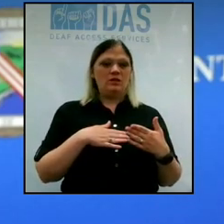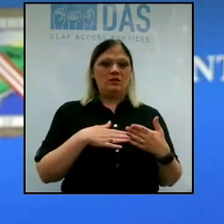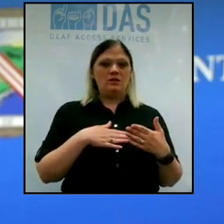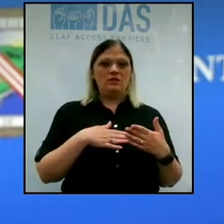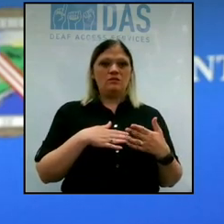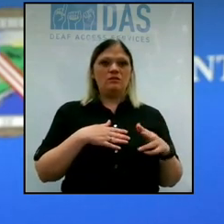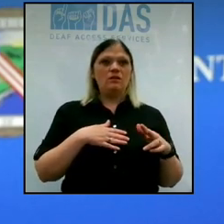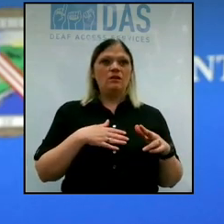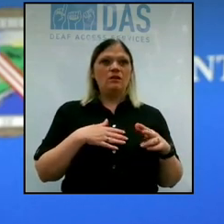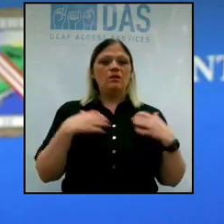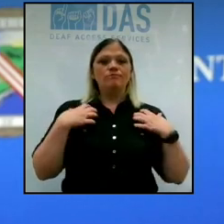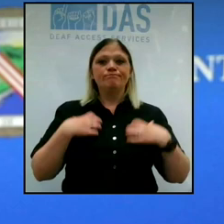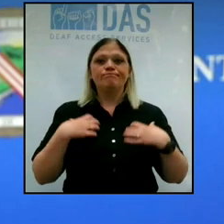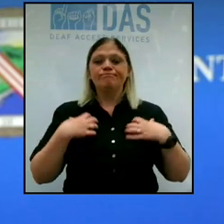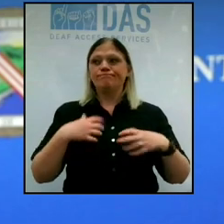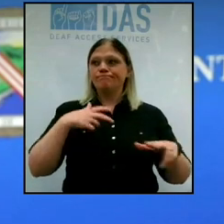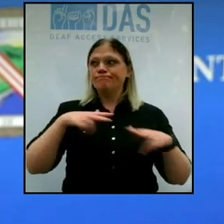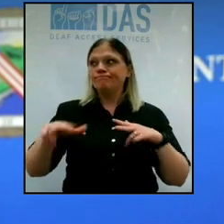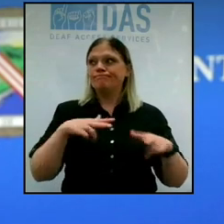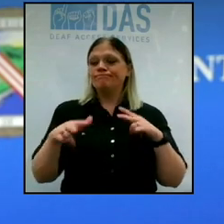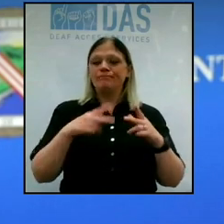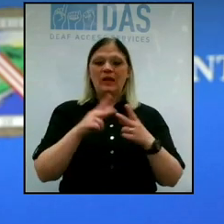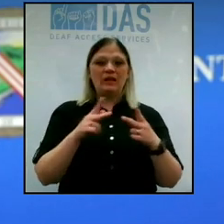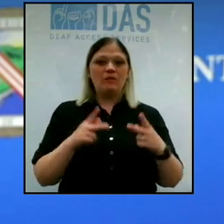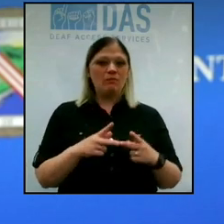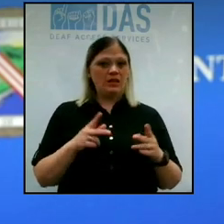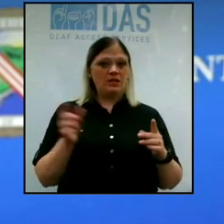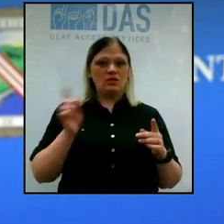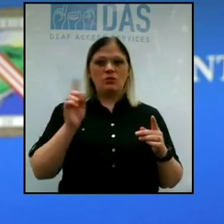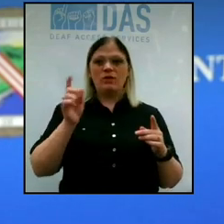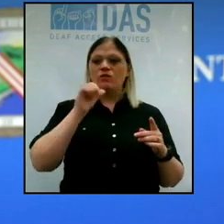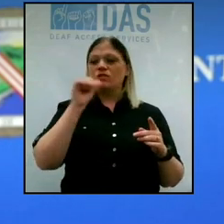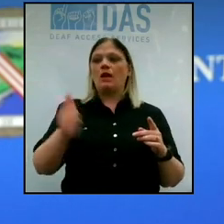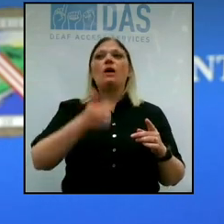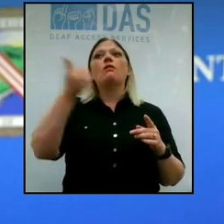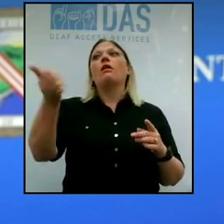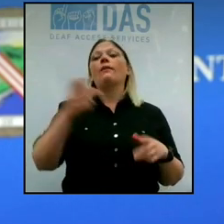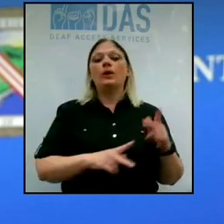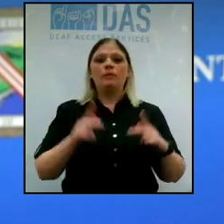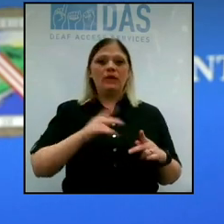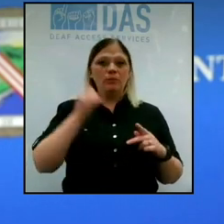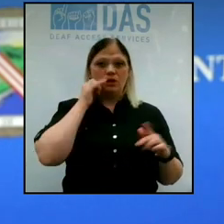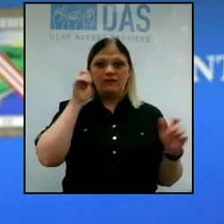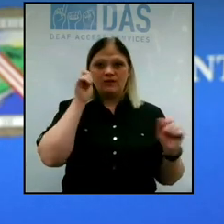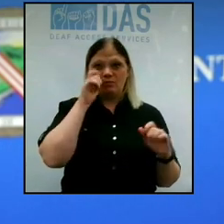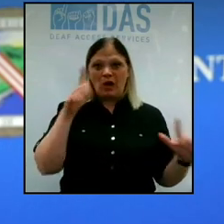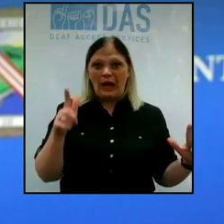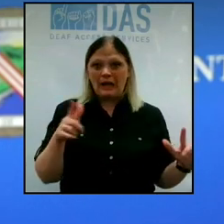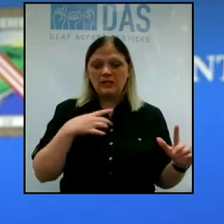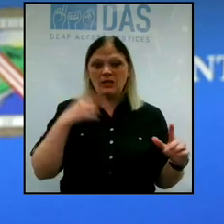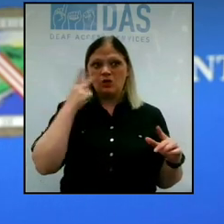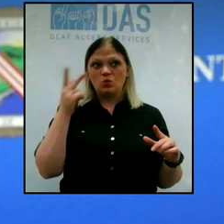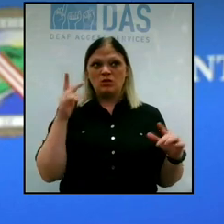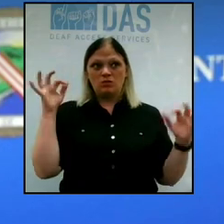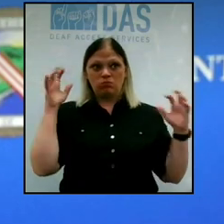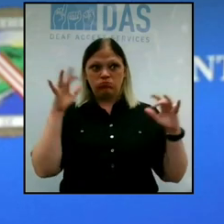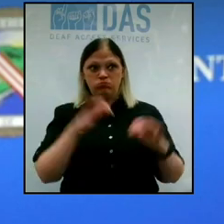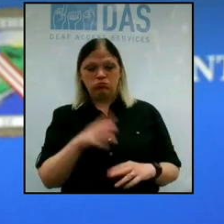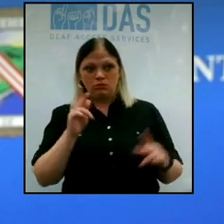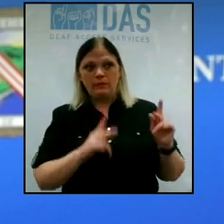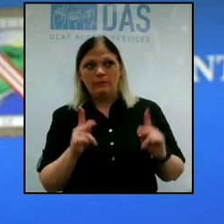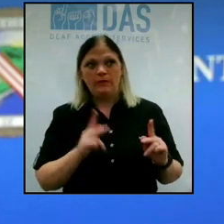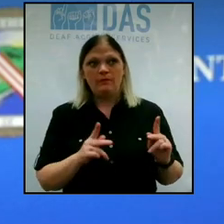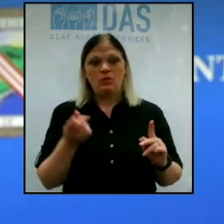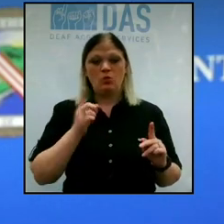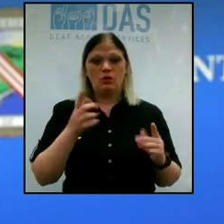hike or a walk in a place where there aren't a lot of people. If you're surprised and you see there are other people in the place where,